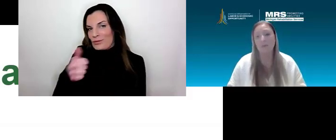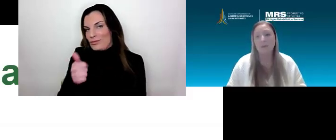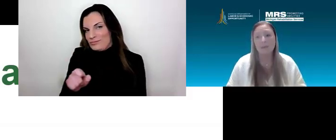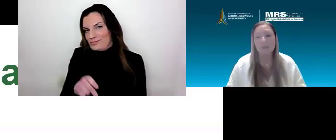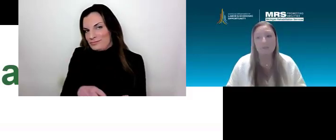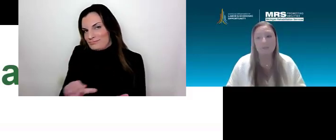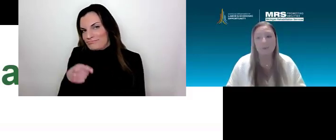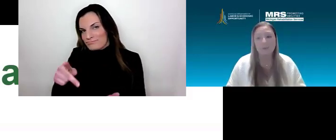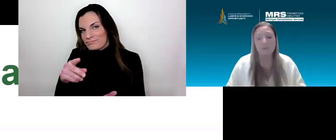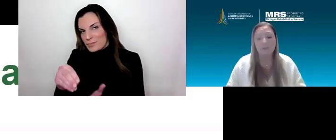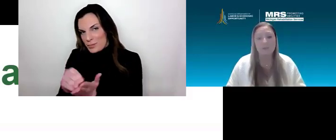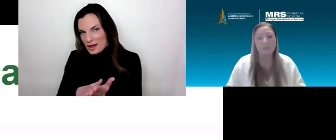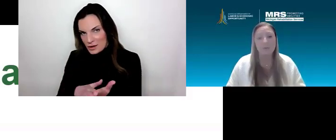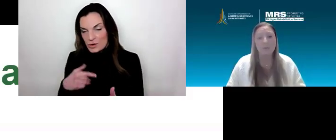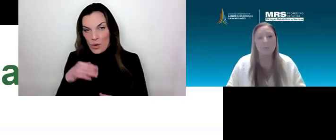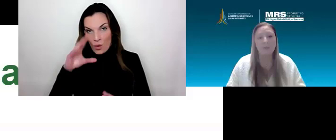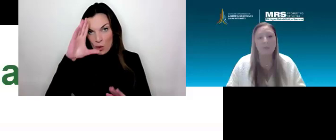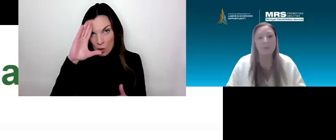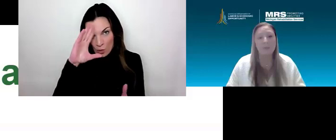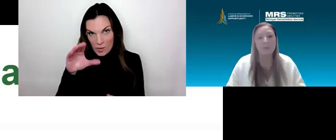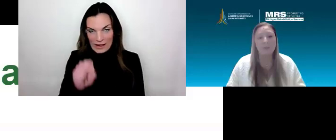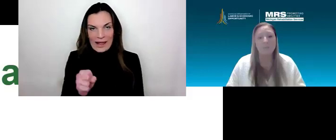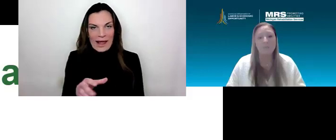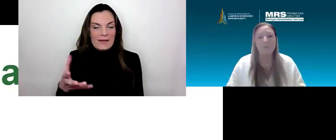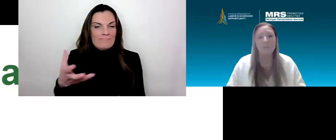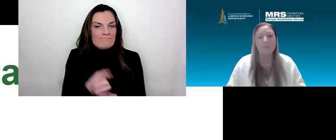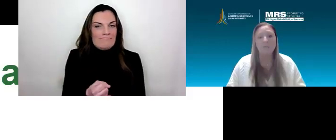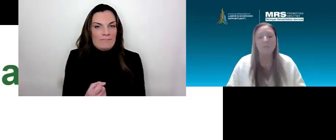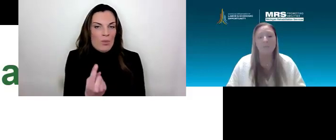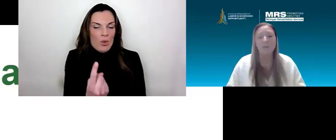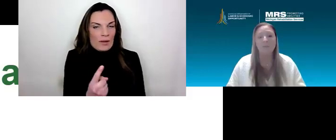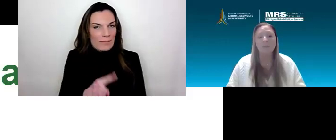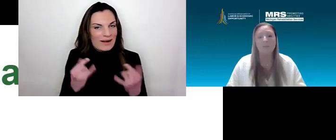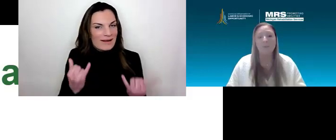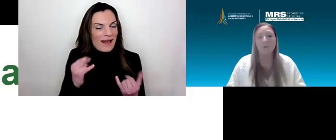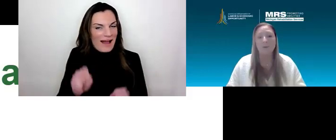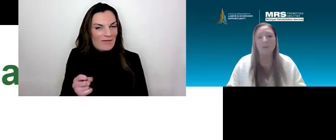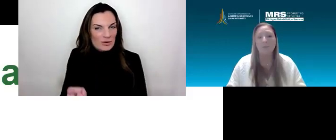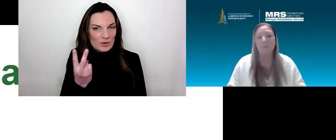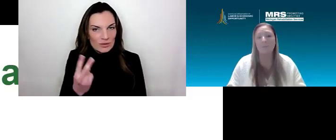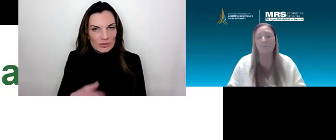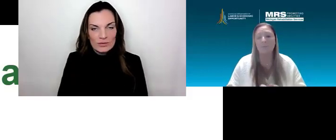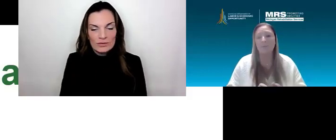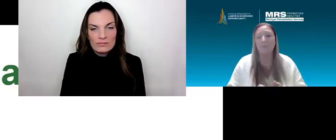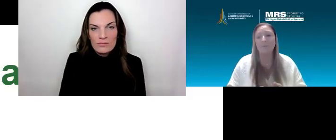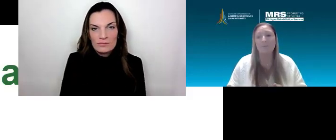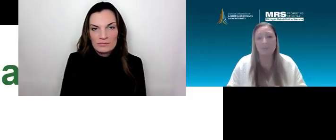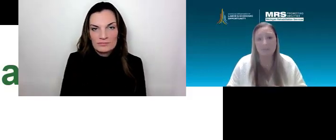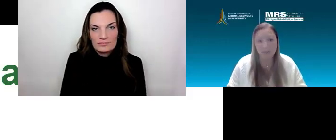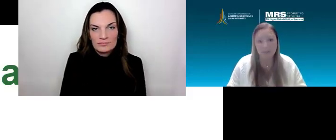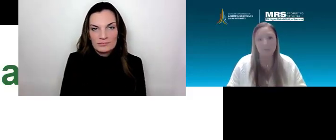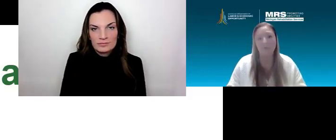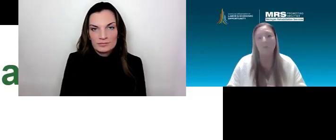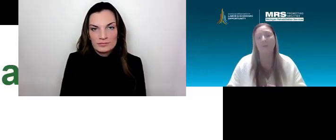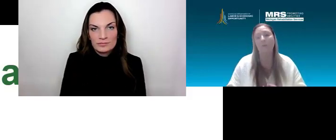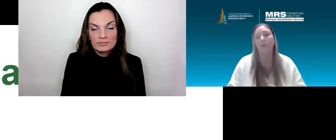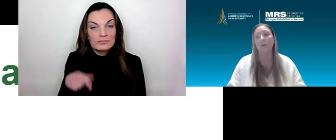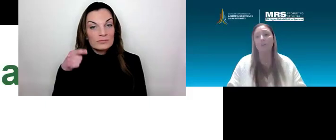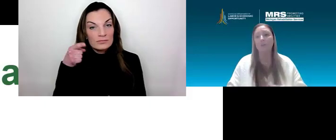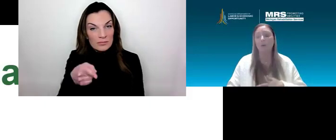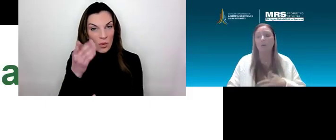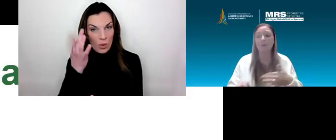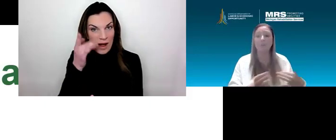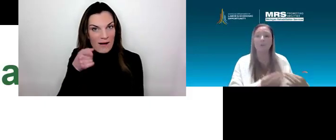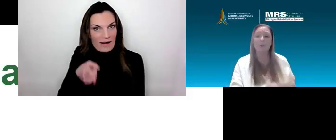having a different system put in place, but this is meant to coordinate with the students to plan for that